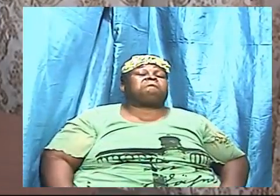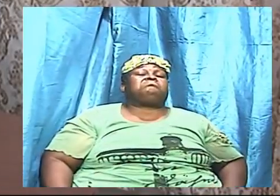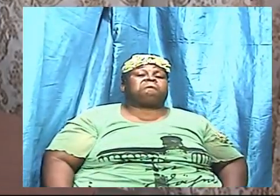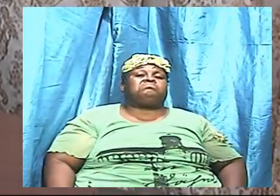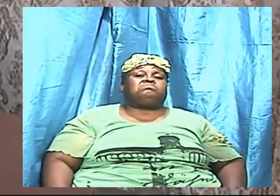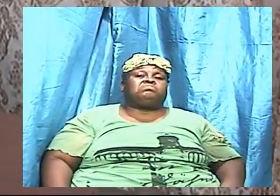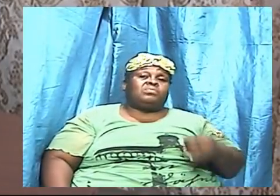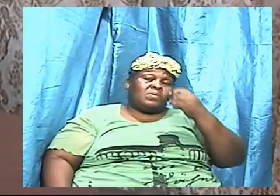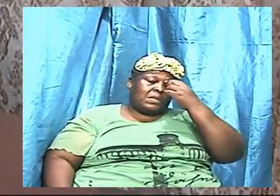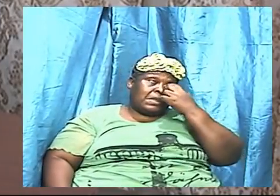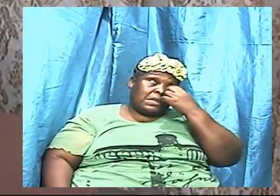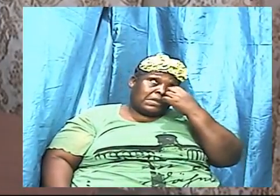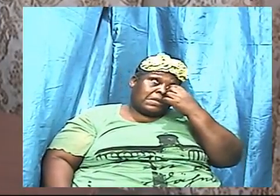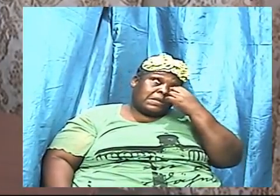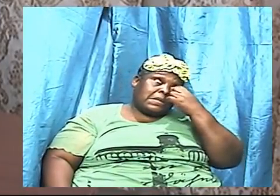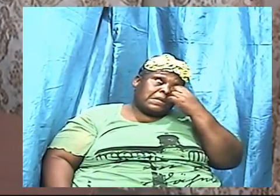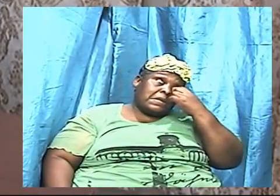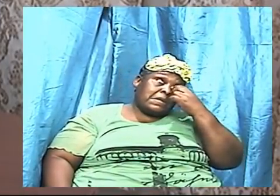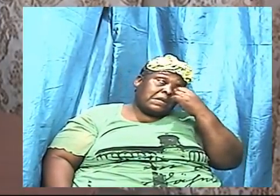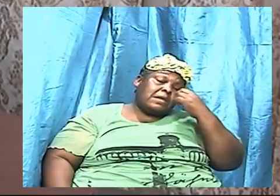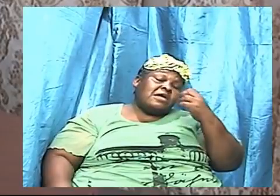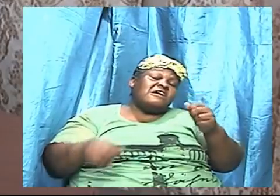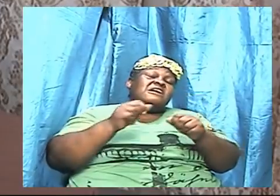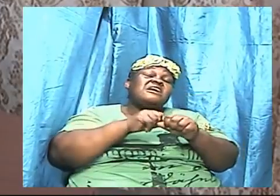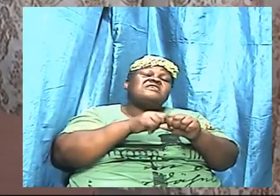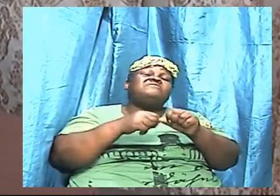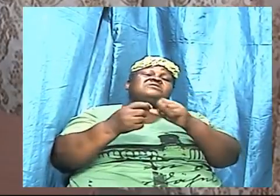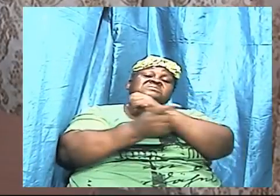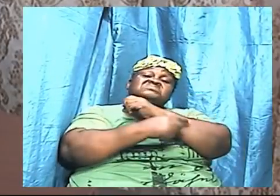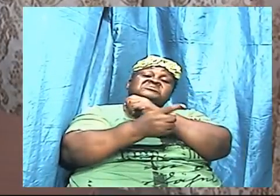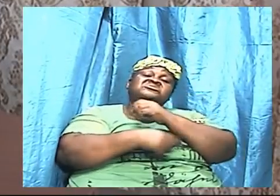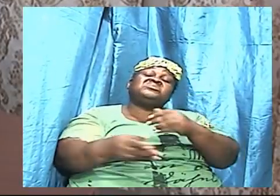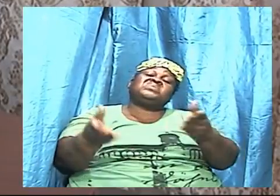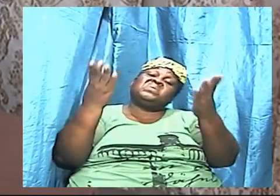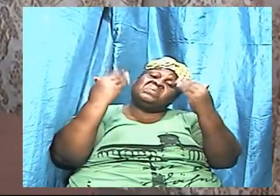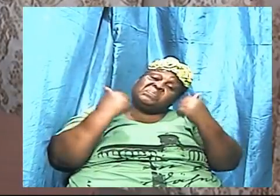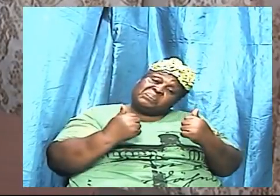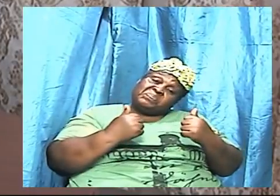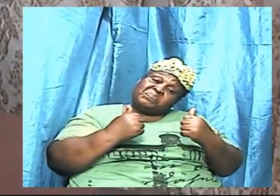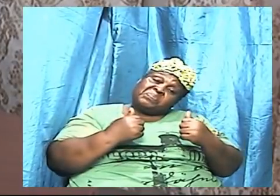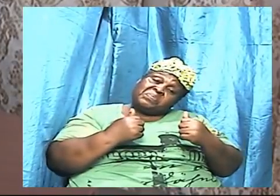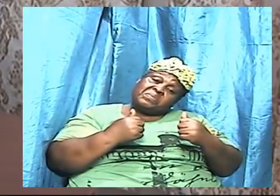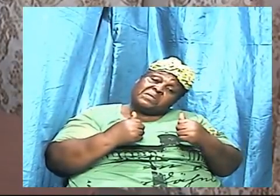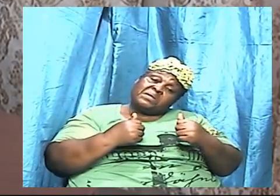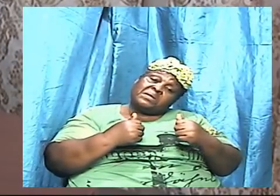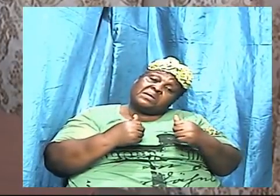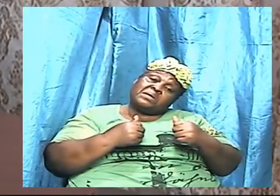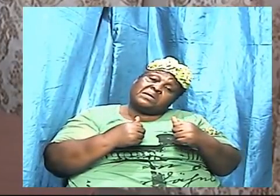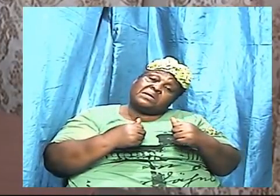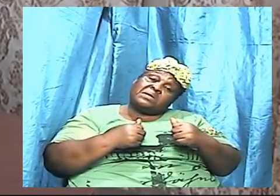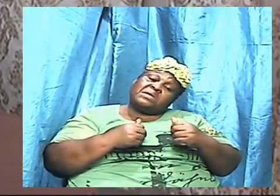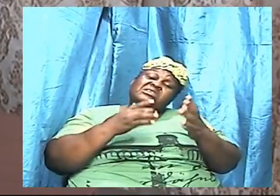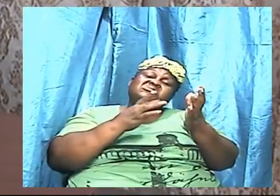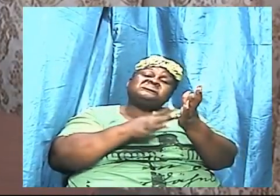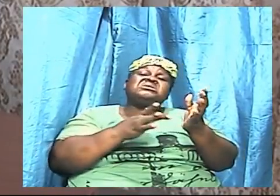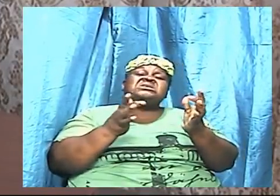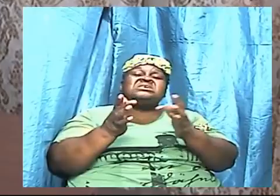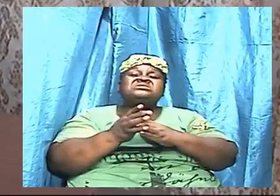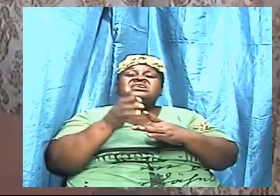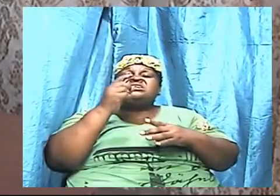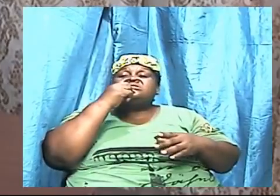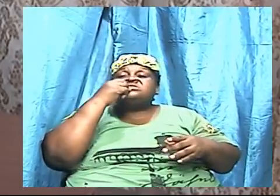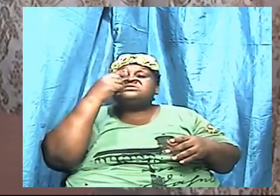and every temptation that came an answer from the